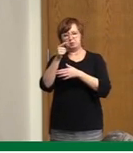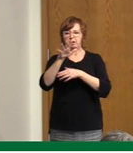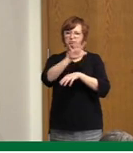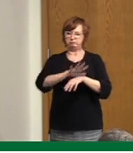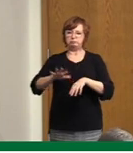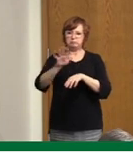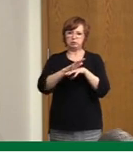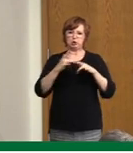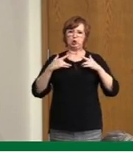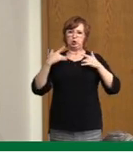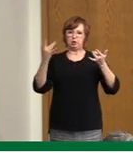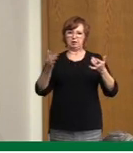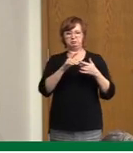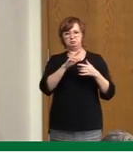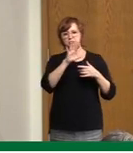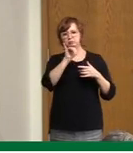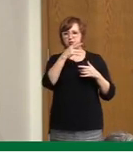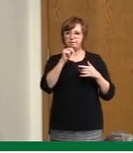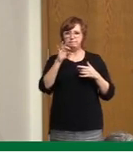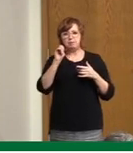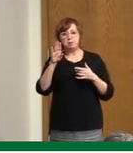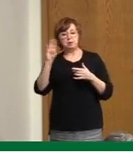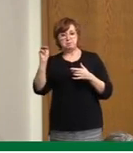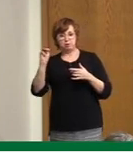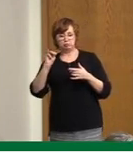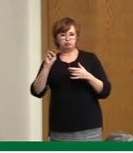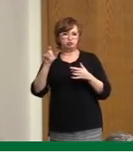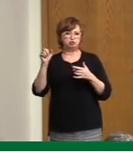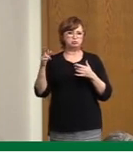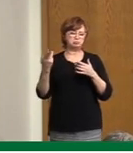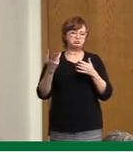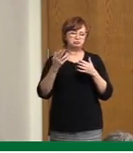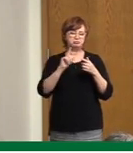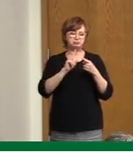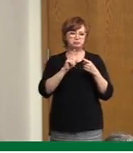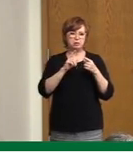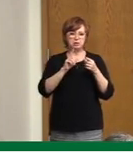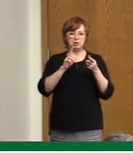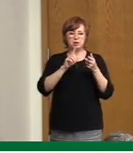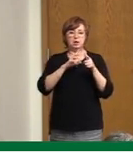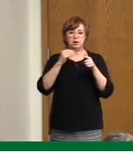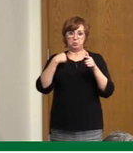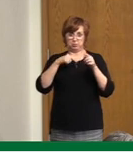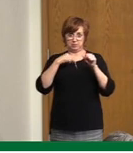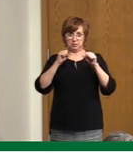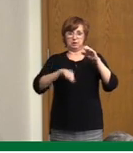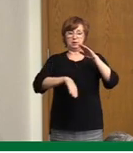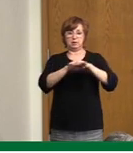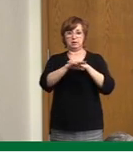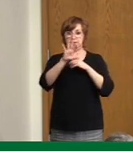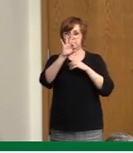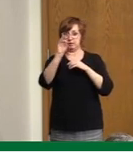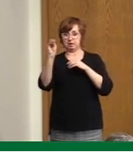2021 is about 180,000 doses, enough to vaccinate 90,000 people.